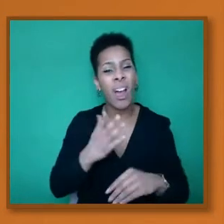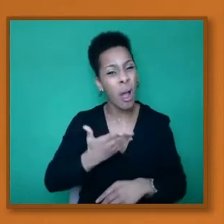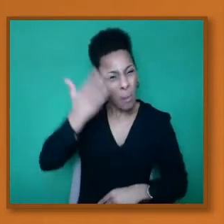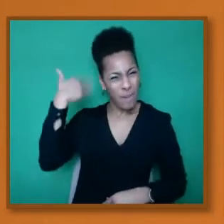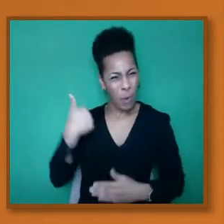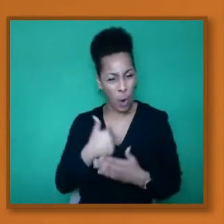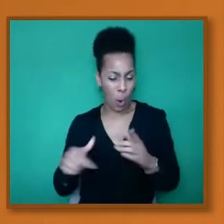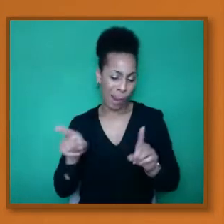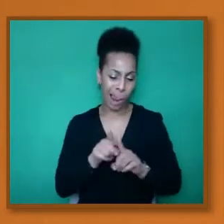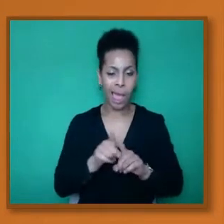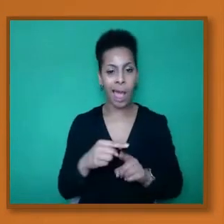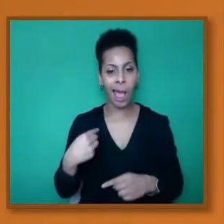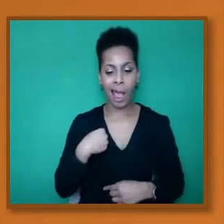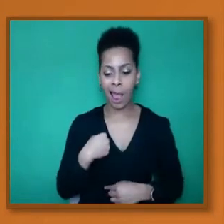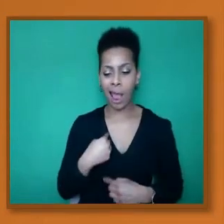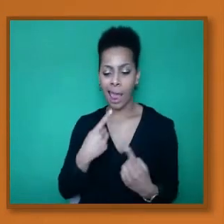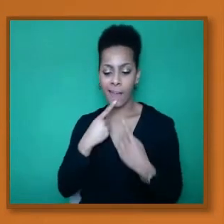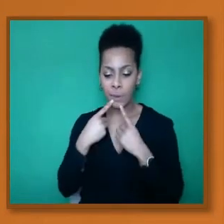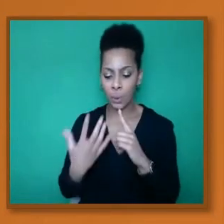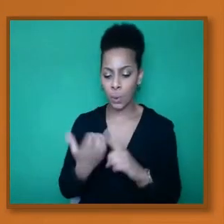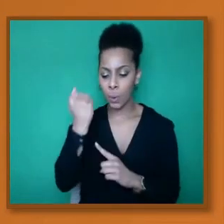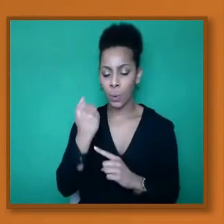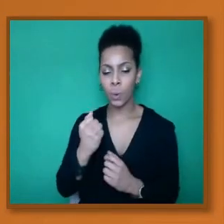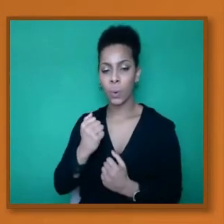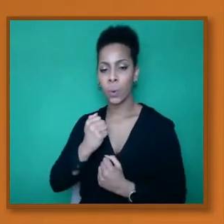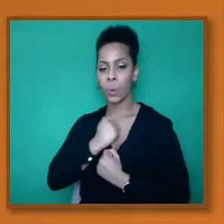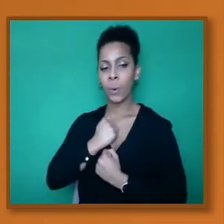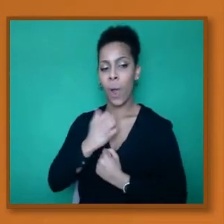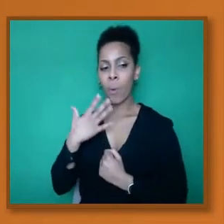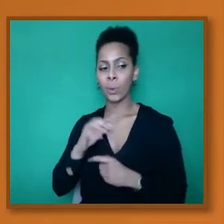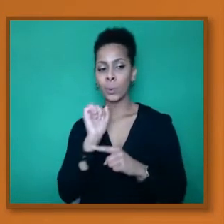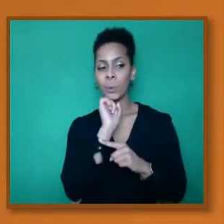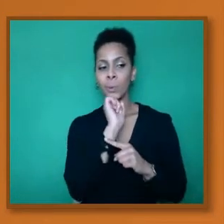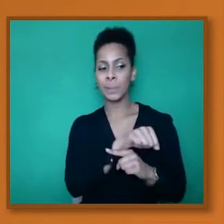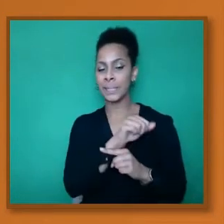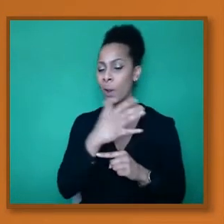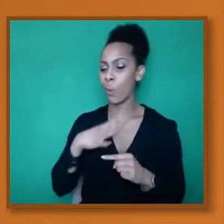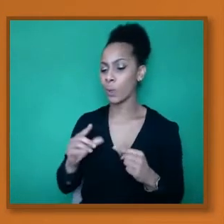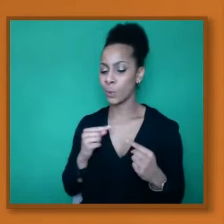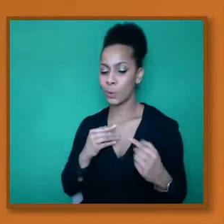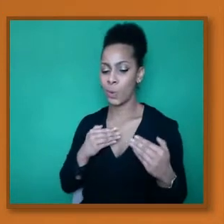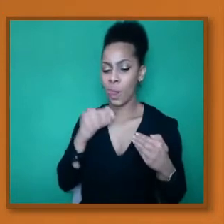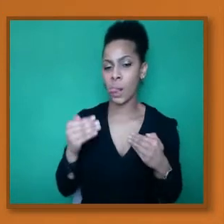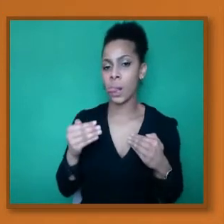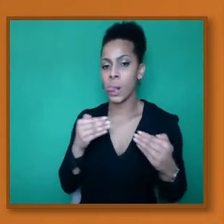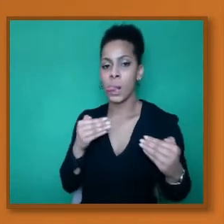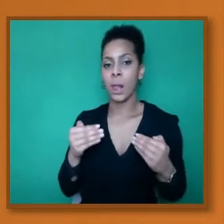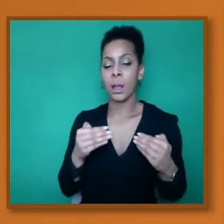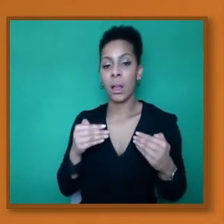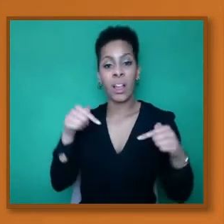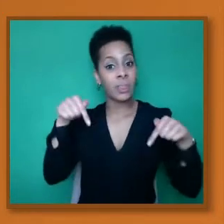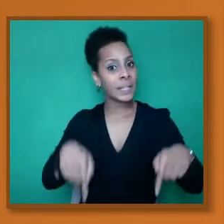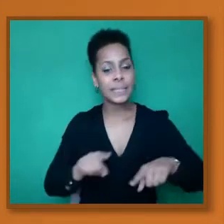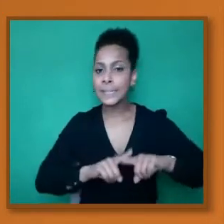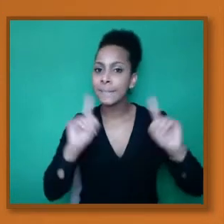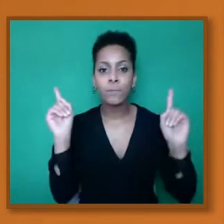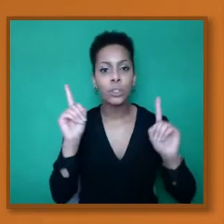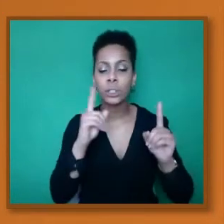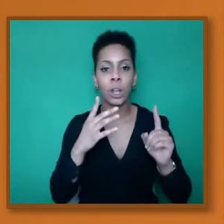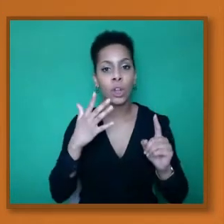to be one step ahead of the competition. There was no competition. It was about collaboration. OK,